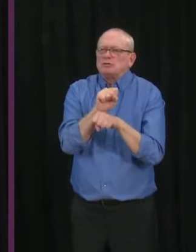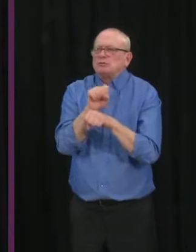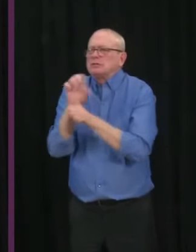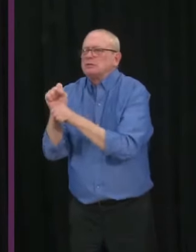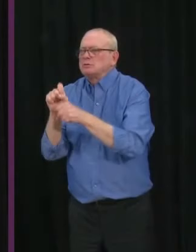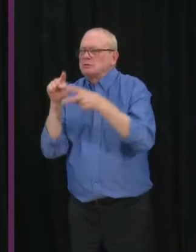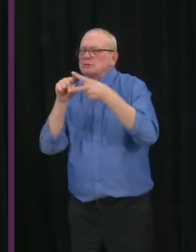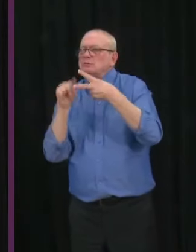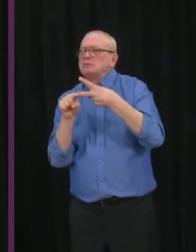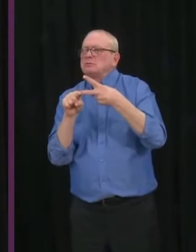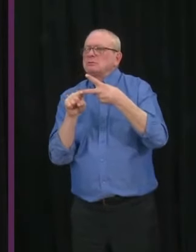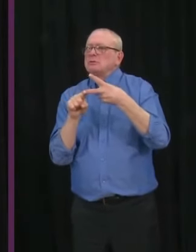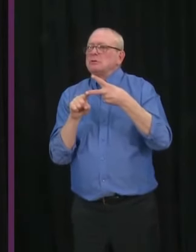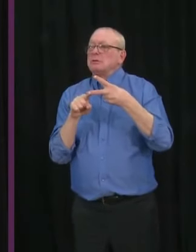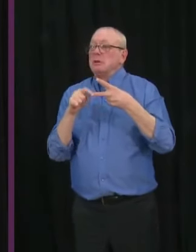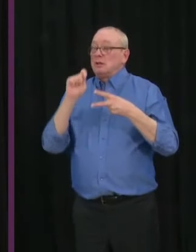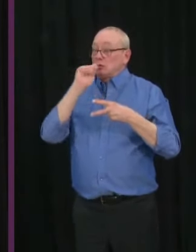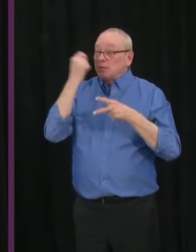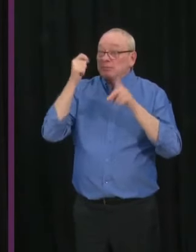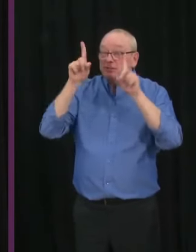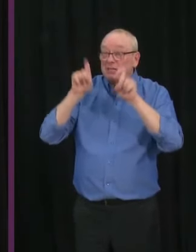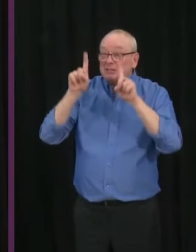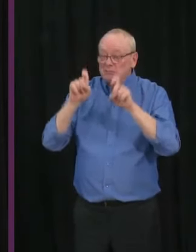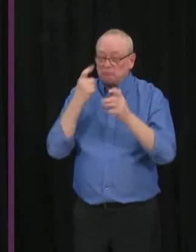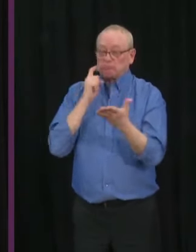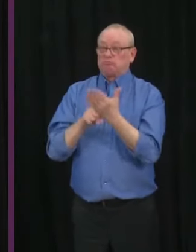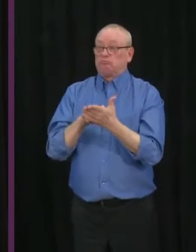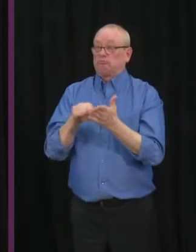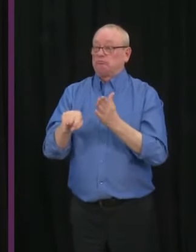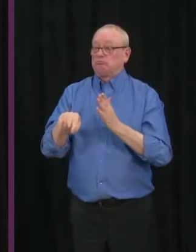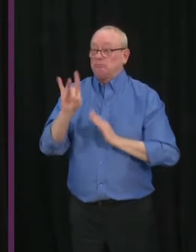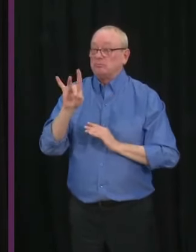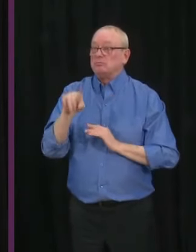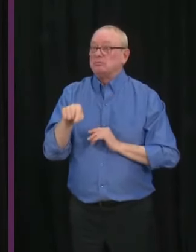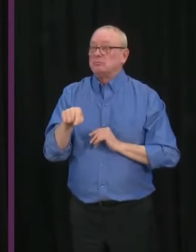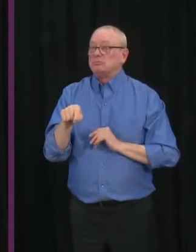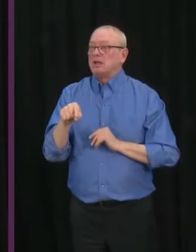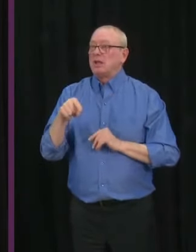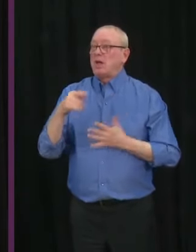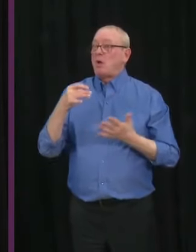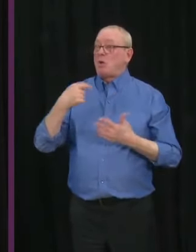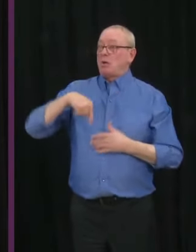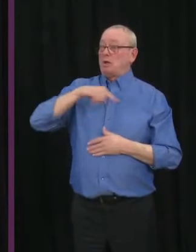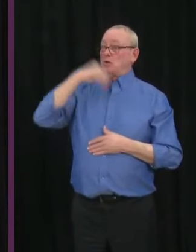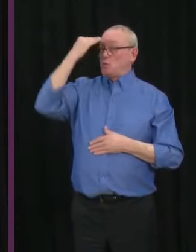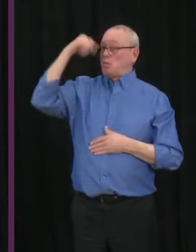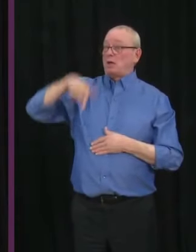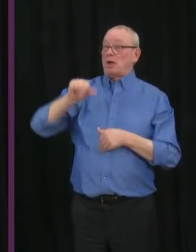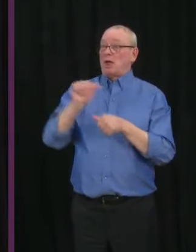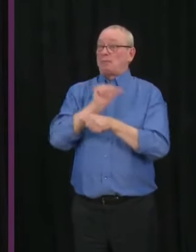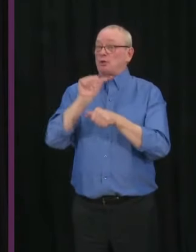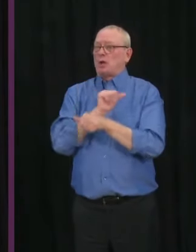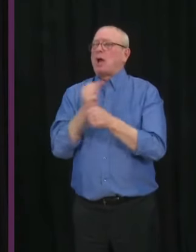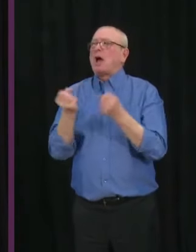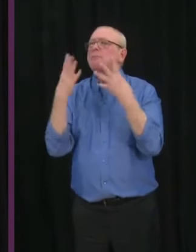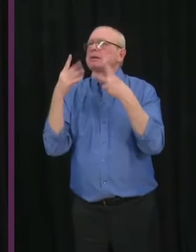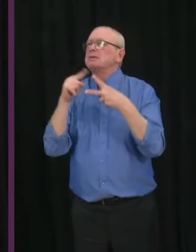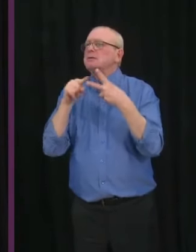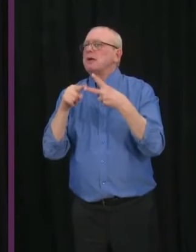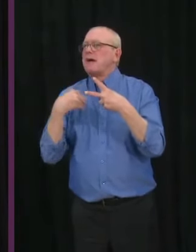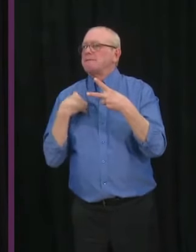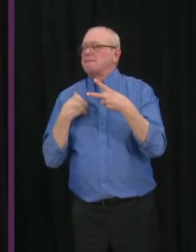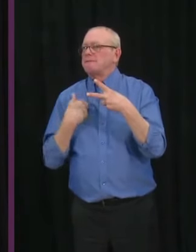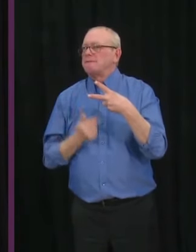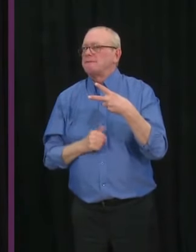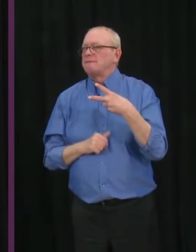testing you're doing? And do we have a sense of how many people have tested positive for them? Is there getting back to, I guess, the benchmarks? And I